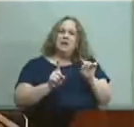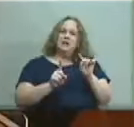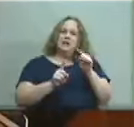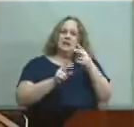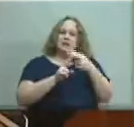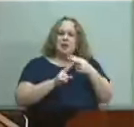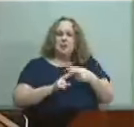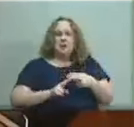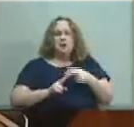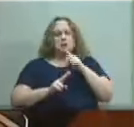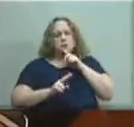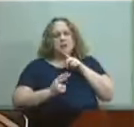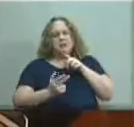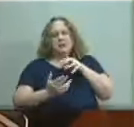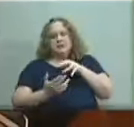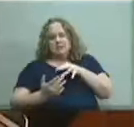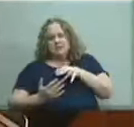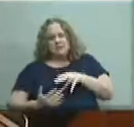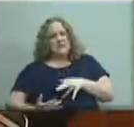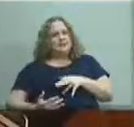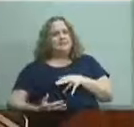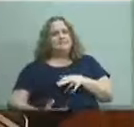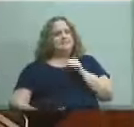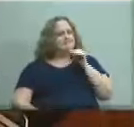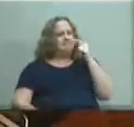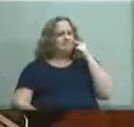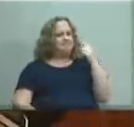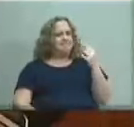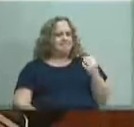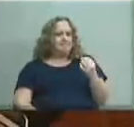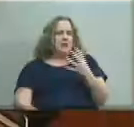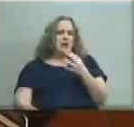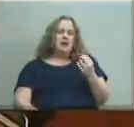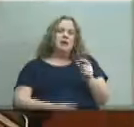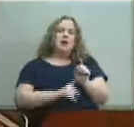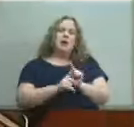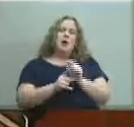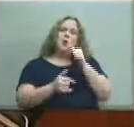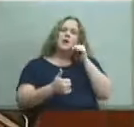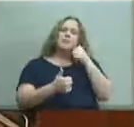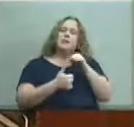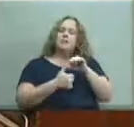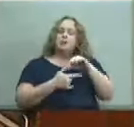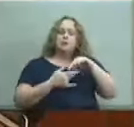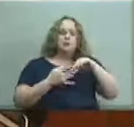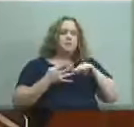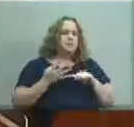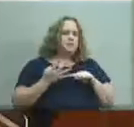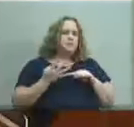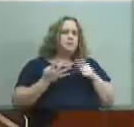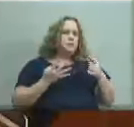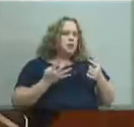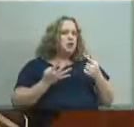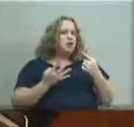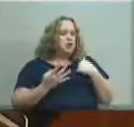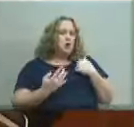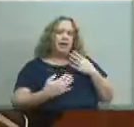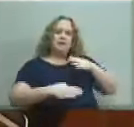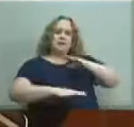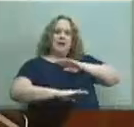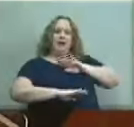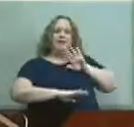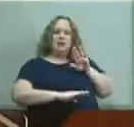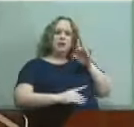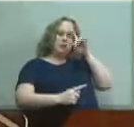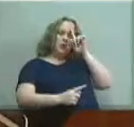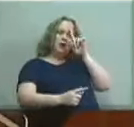nominations were really studied as they should have been in closing remember these things you have met your commitment by